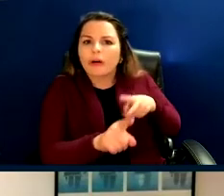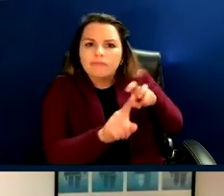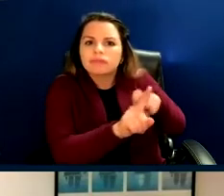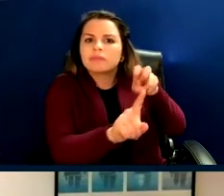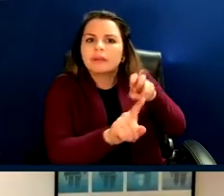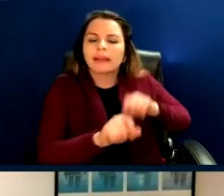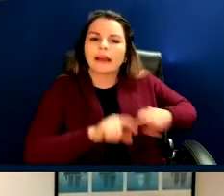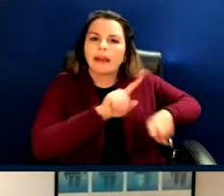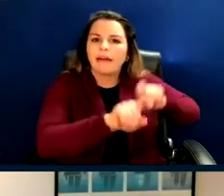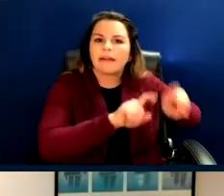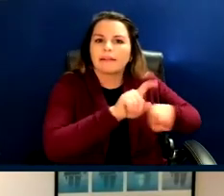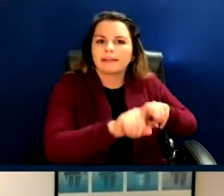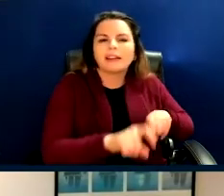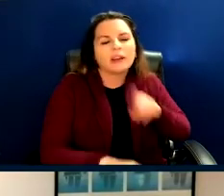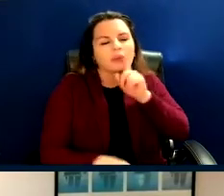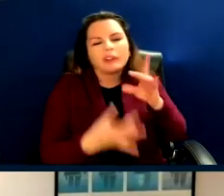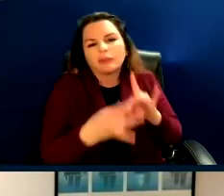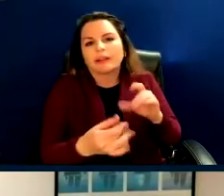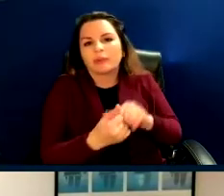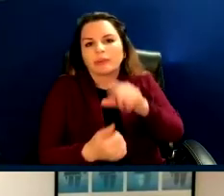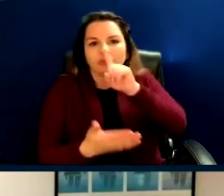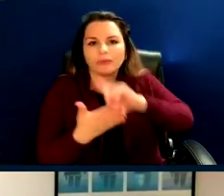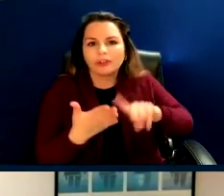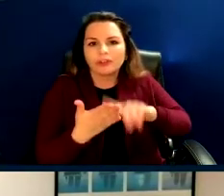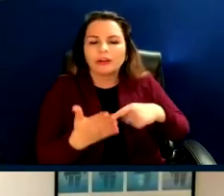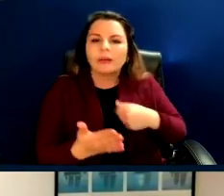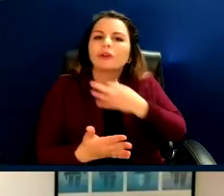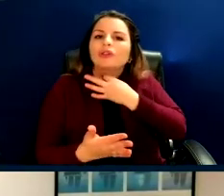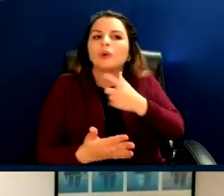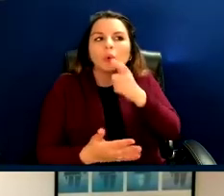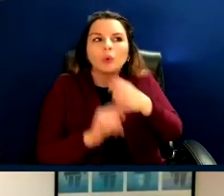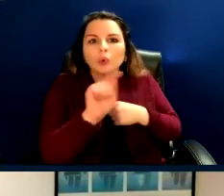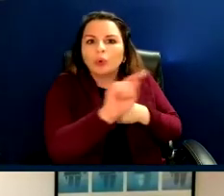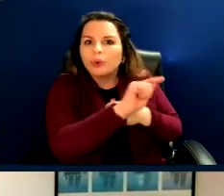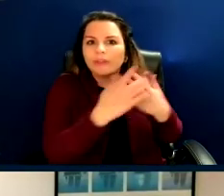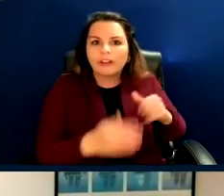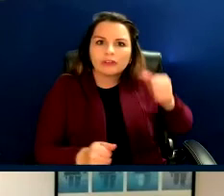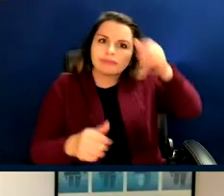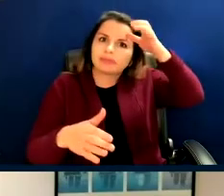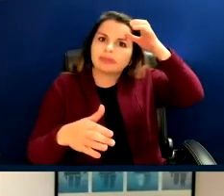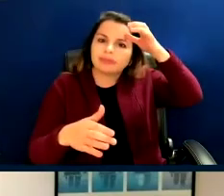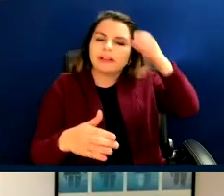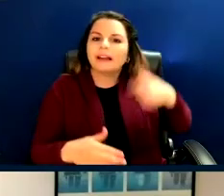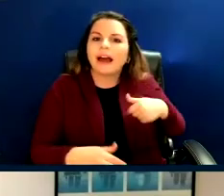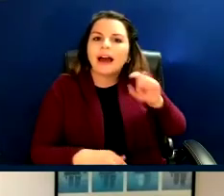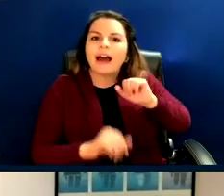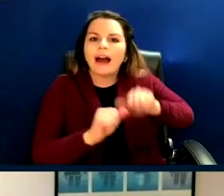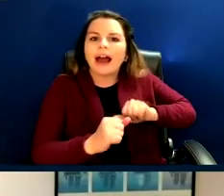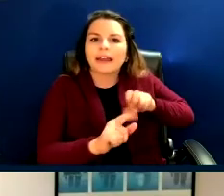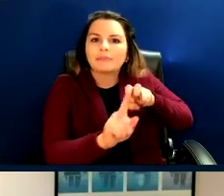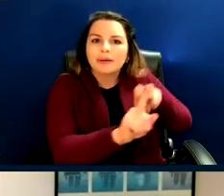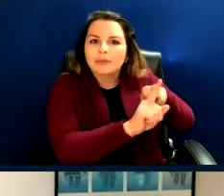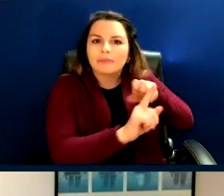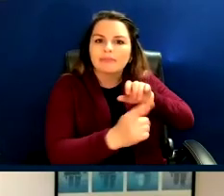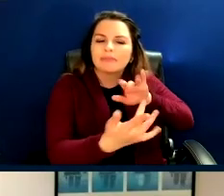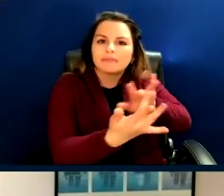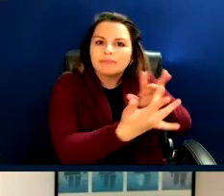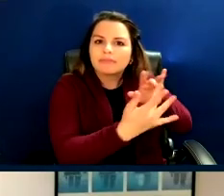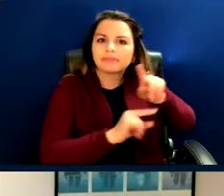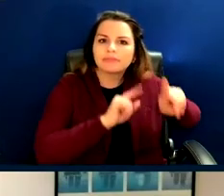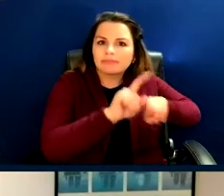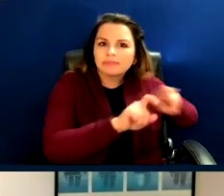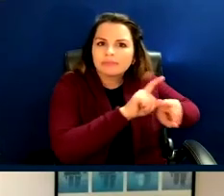thing. That's when it's more research oriented because I want to know who the people are who already know more than I know that are that I have proximity to or,